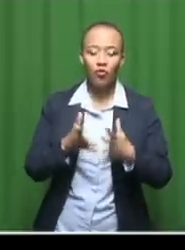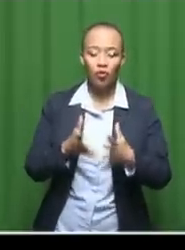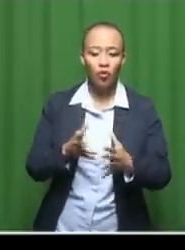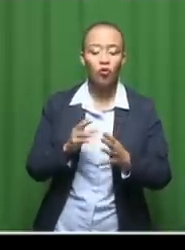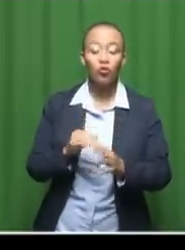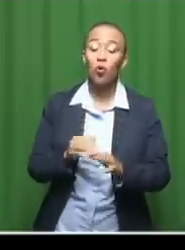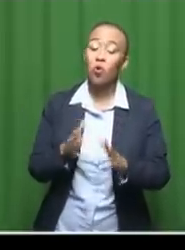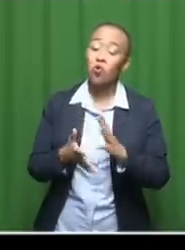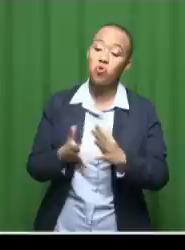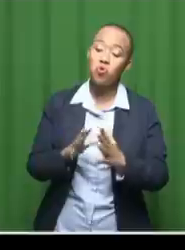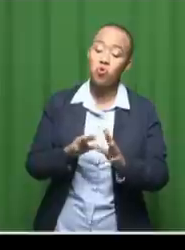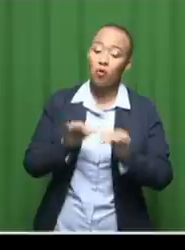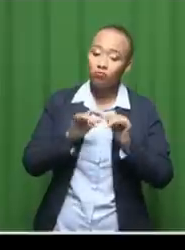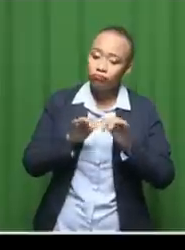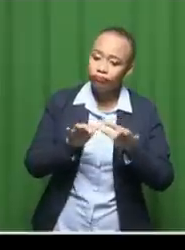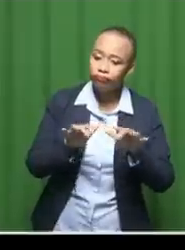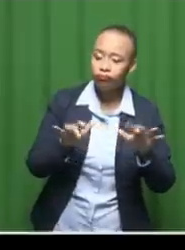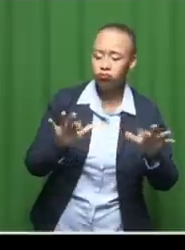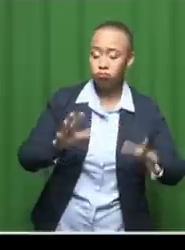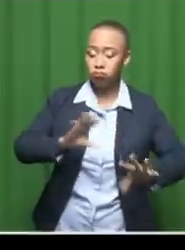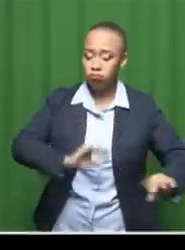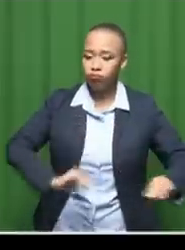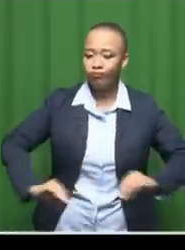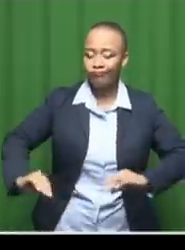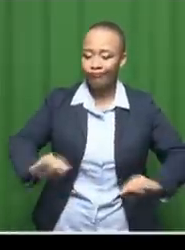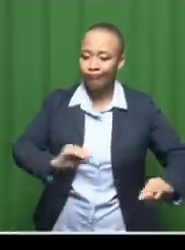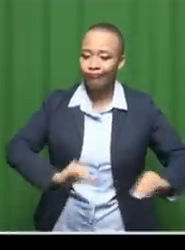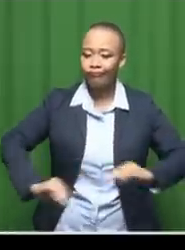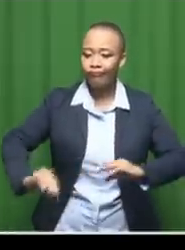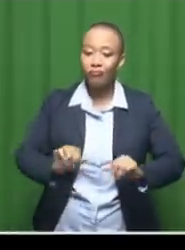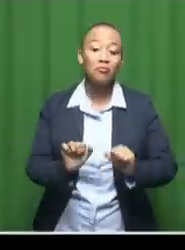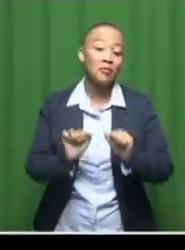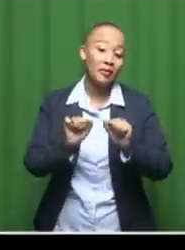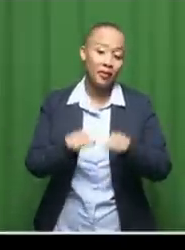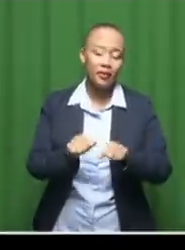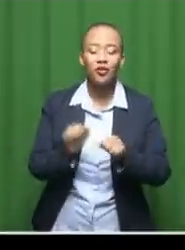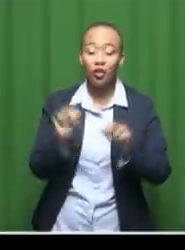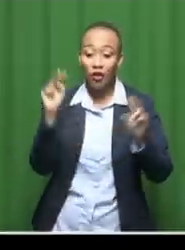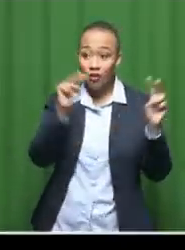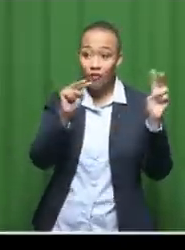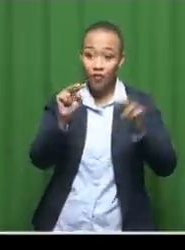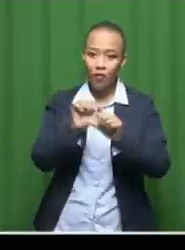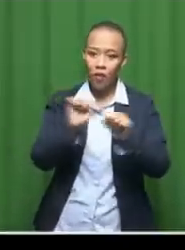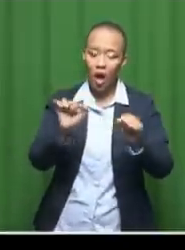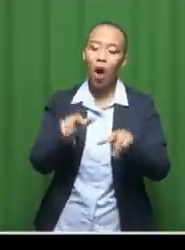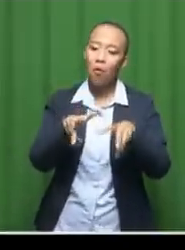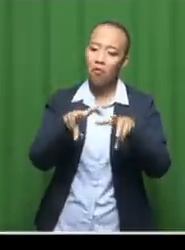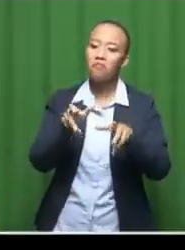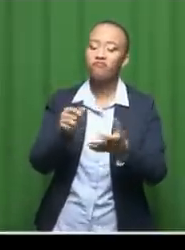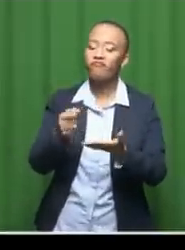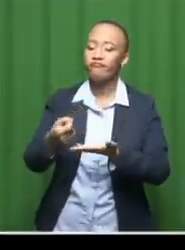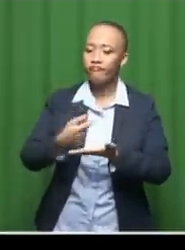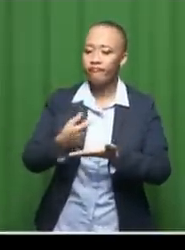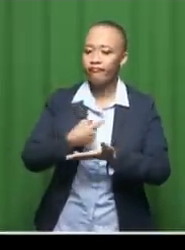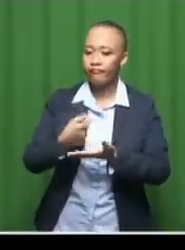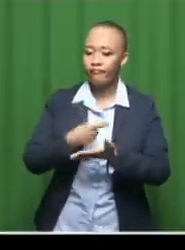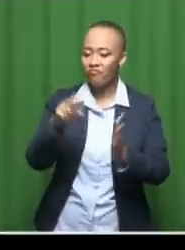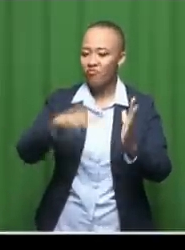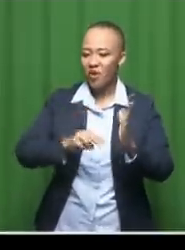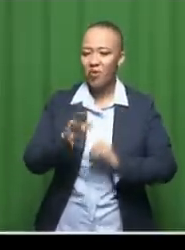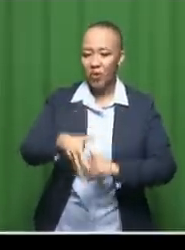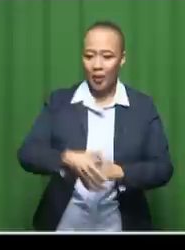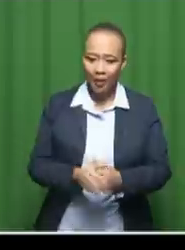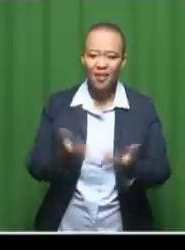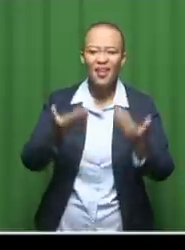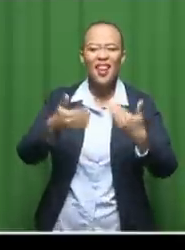are trending. Lots of talk around this. And we'll, of course, take your views on it at Morning Live SABC as well. The next